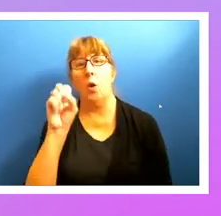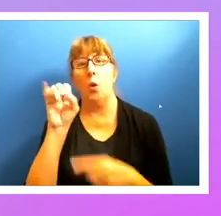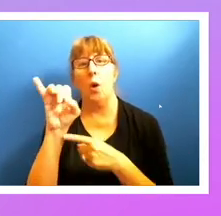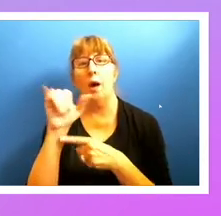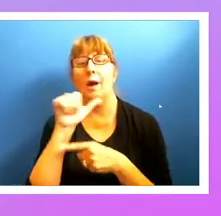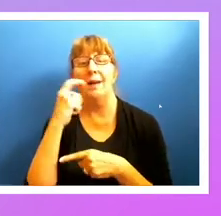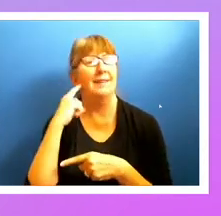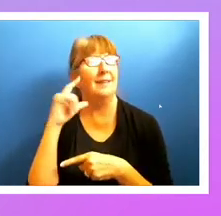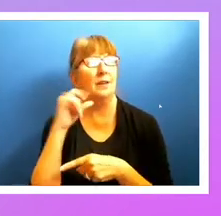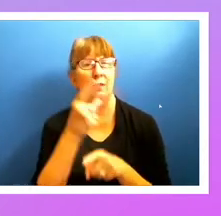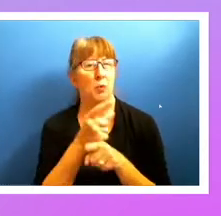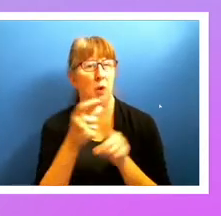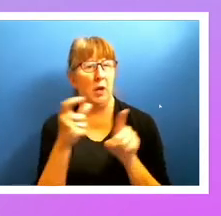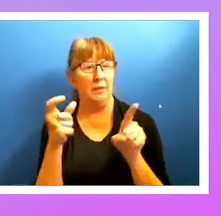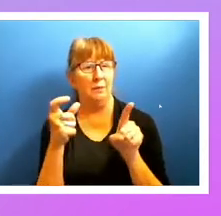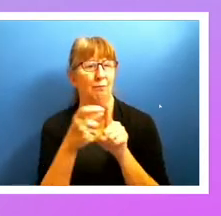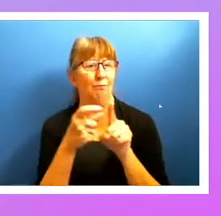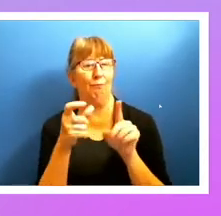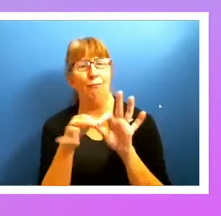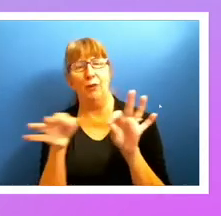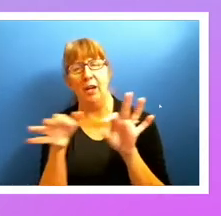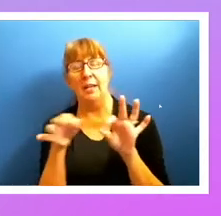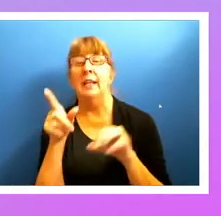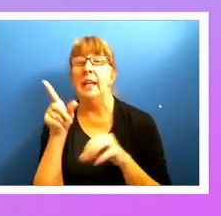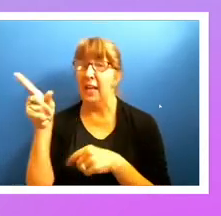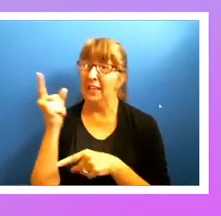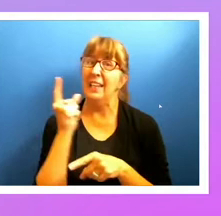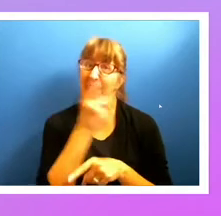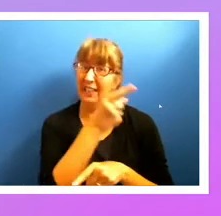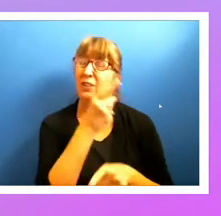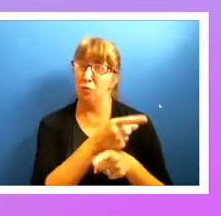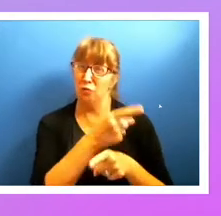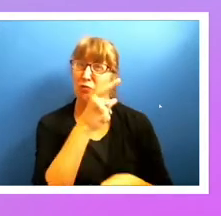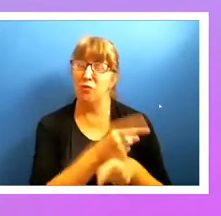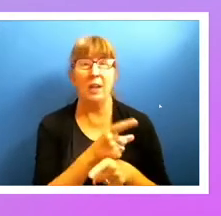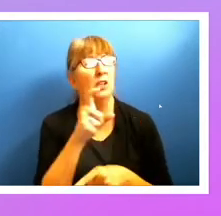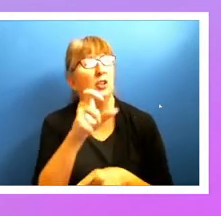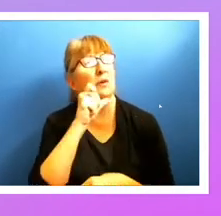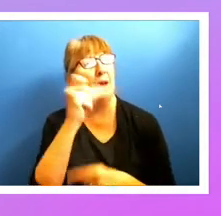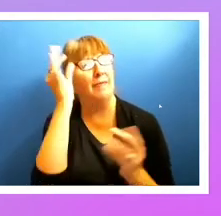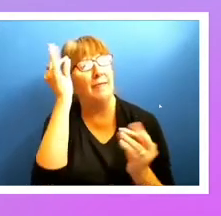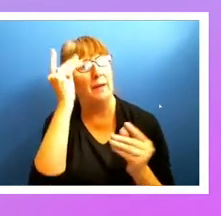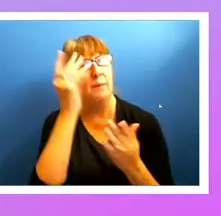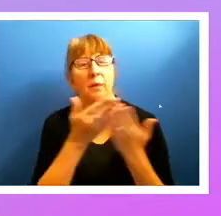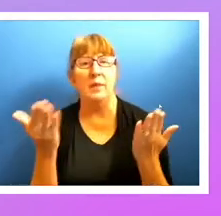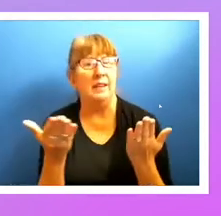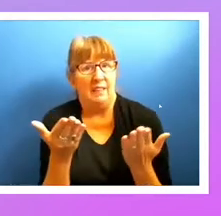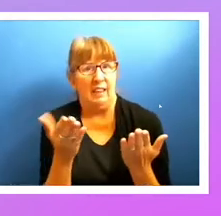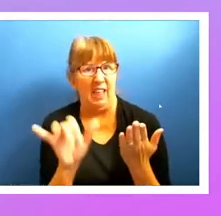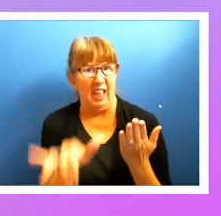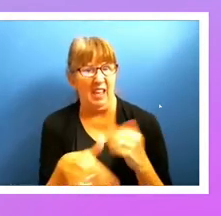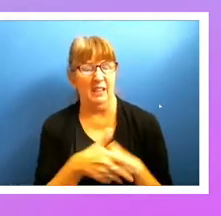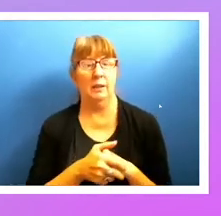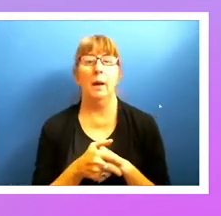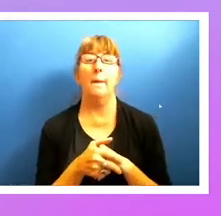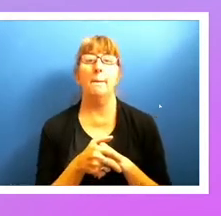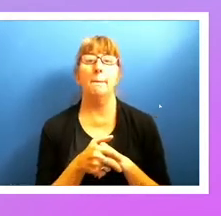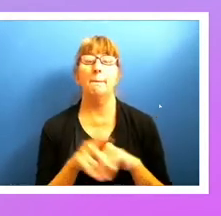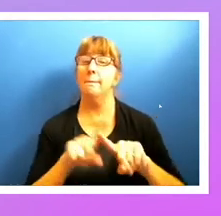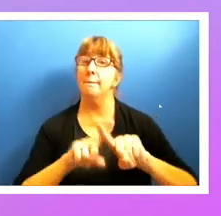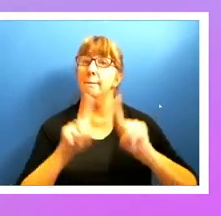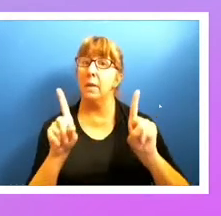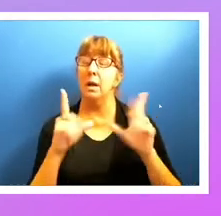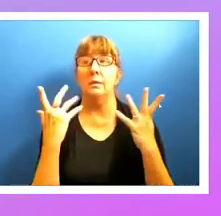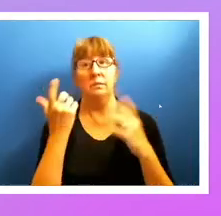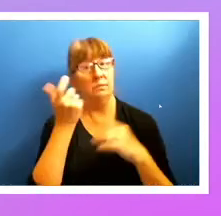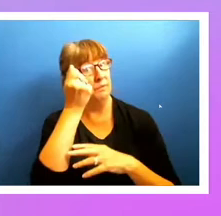right term here. And he's correct. And we really shouldn't think about things in that way. But the business world